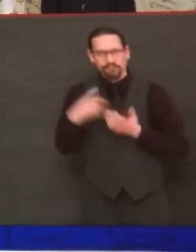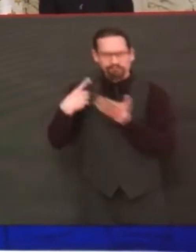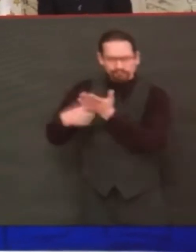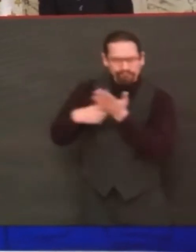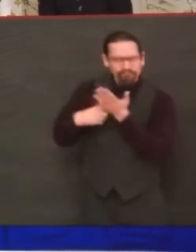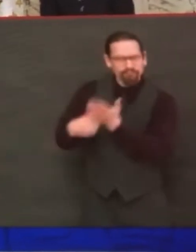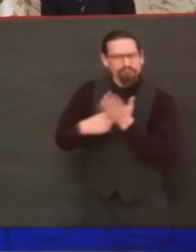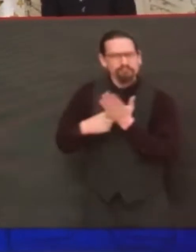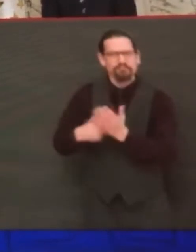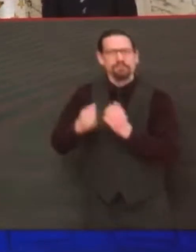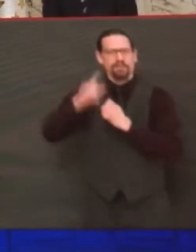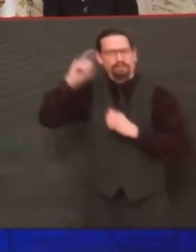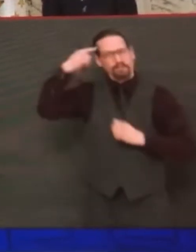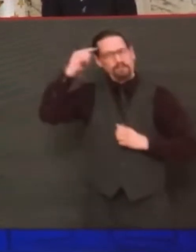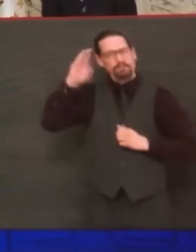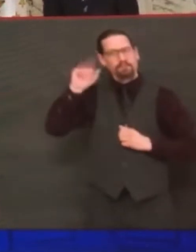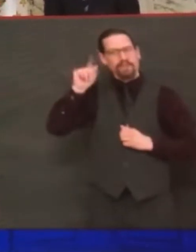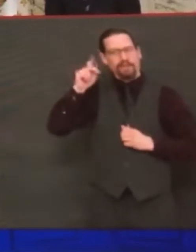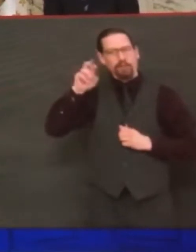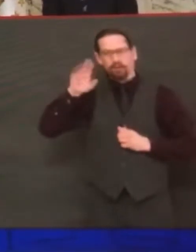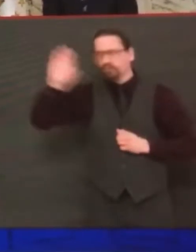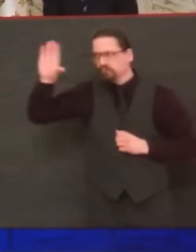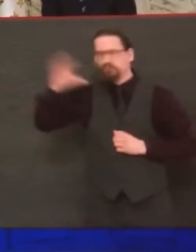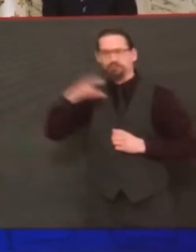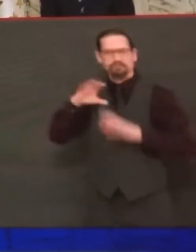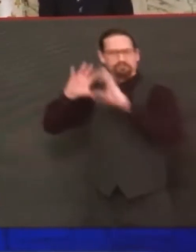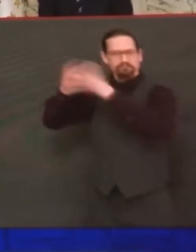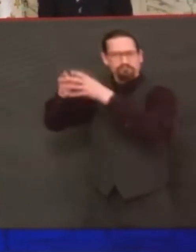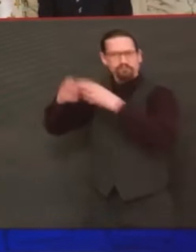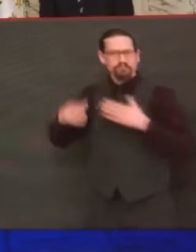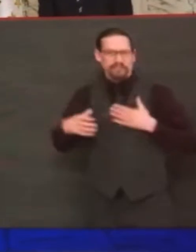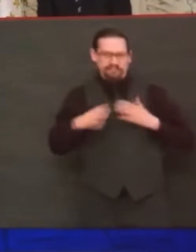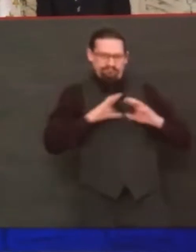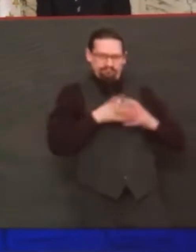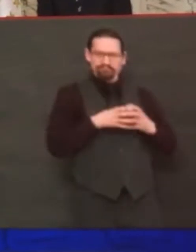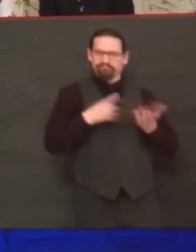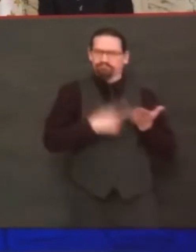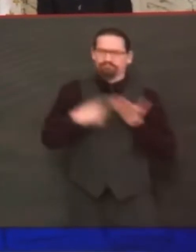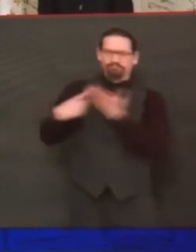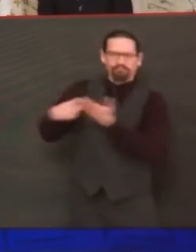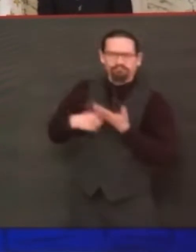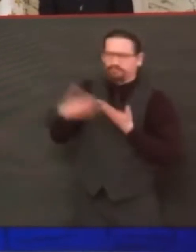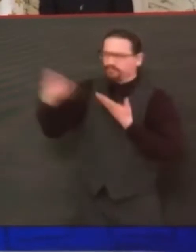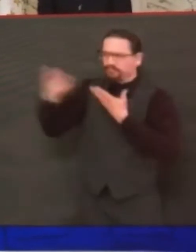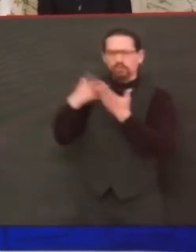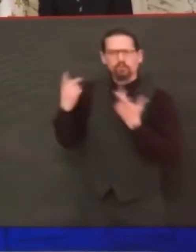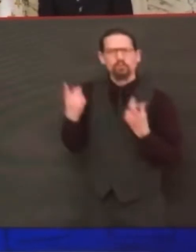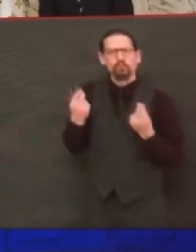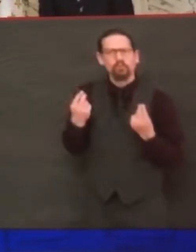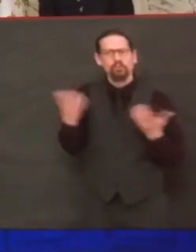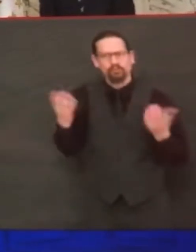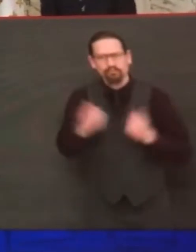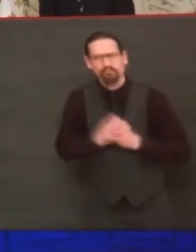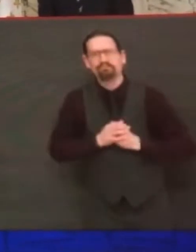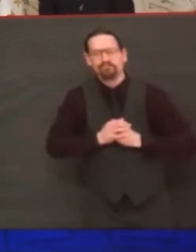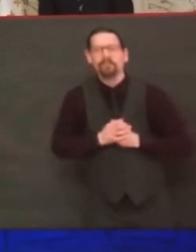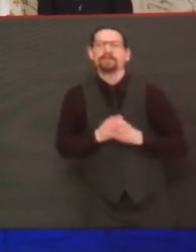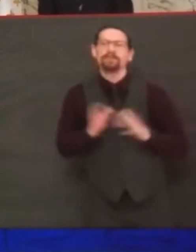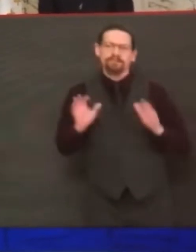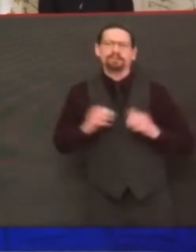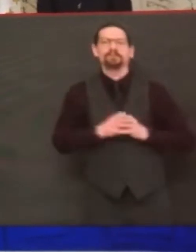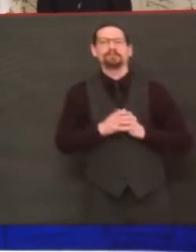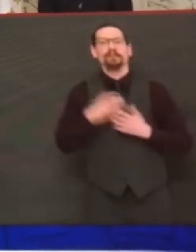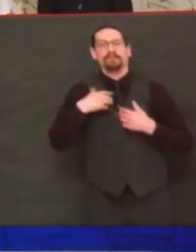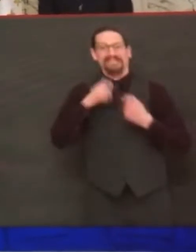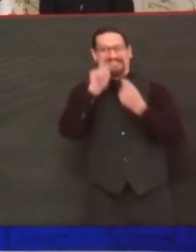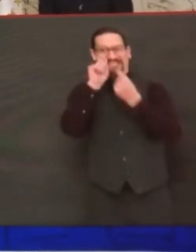in addition to this effort today. I will say none of us, there is no formula around how